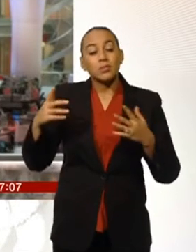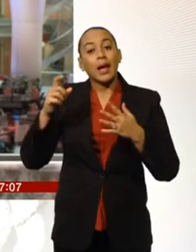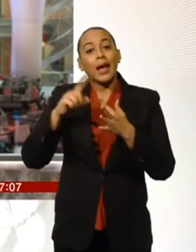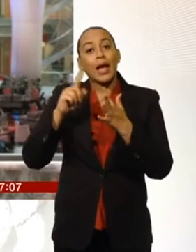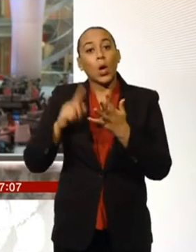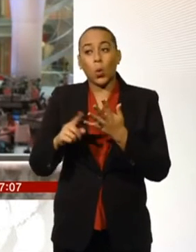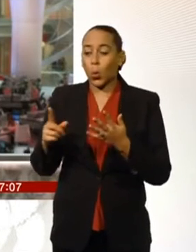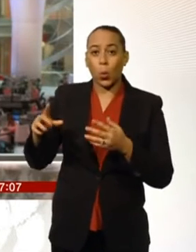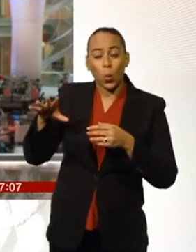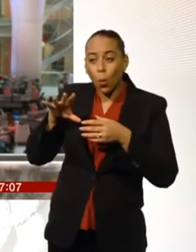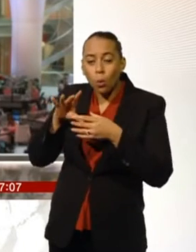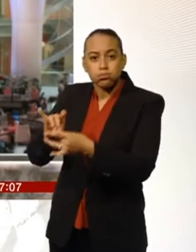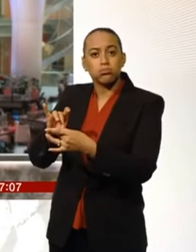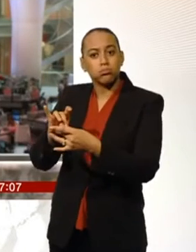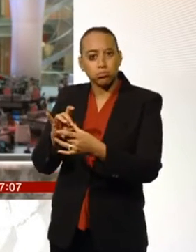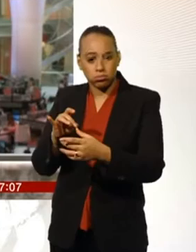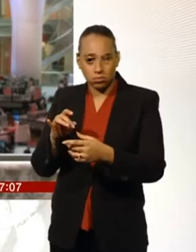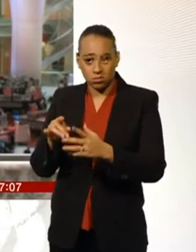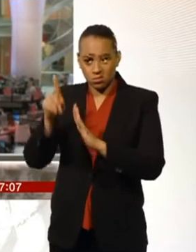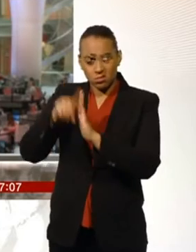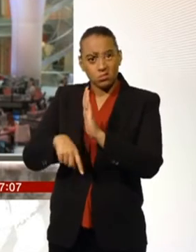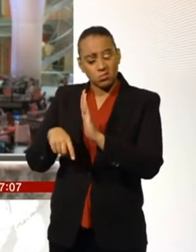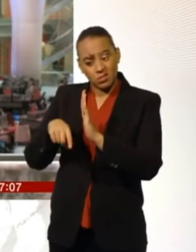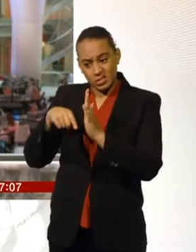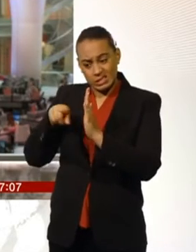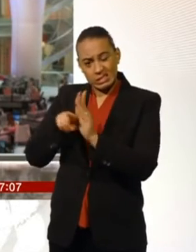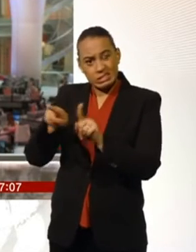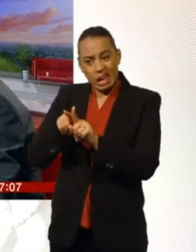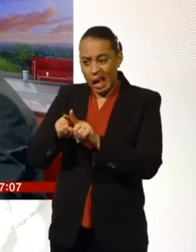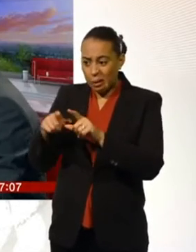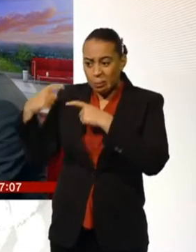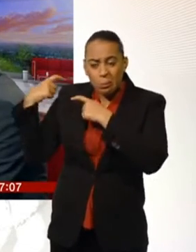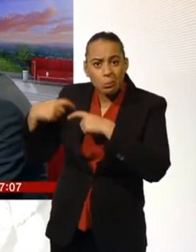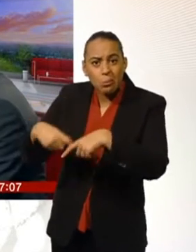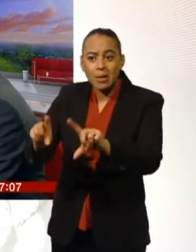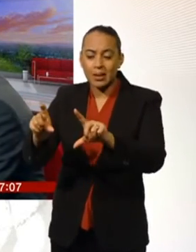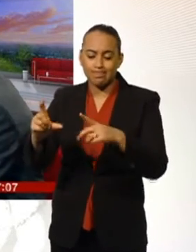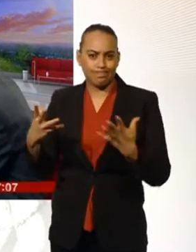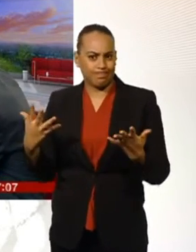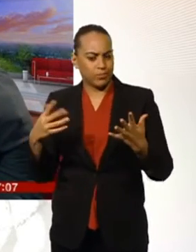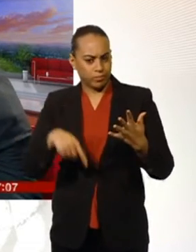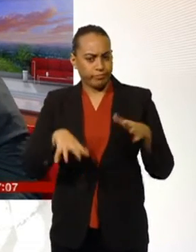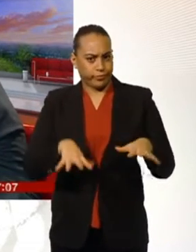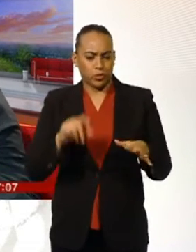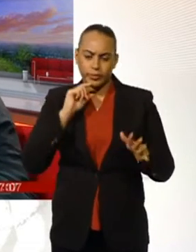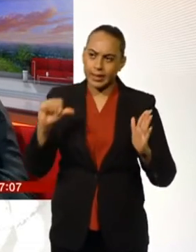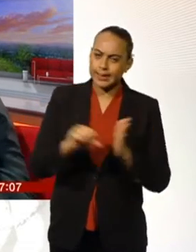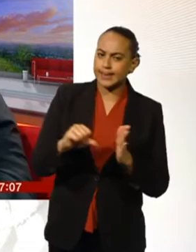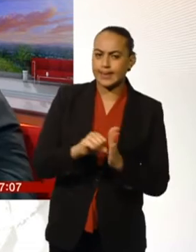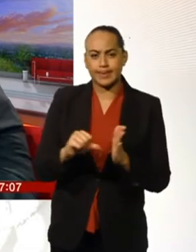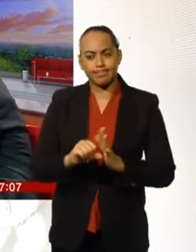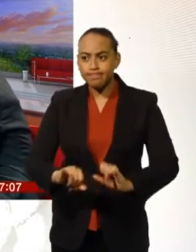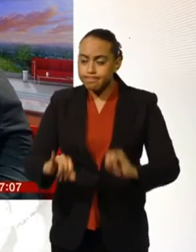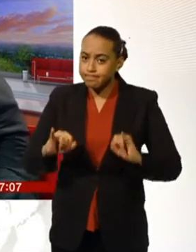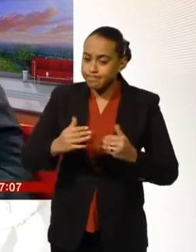Hawkins, in Westminster for us this morning. So, Ross, it's always very sensitive at the moment whenever anyone says anything about the